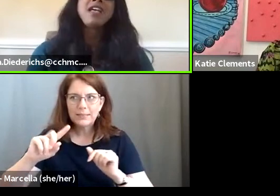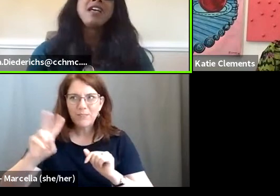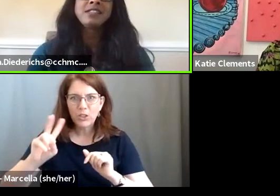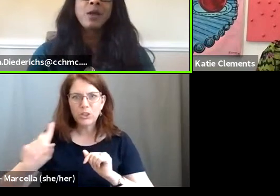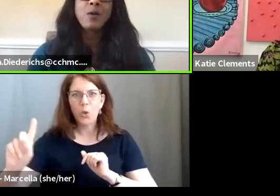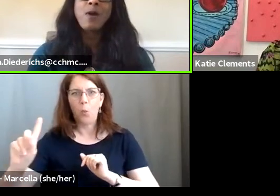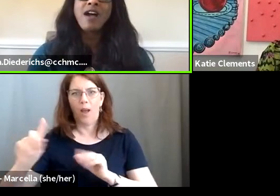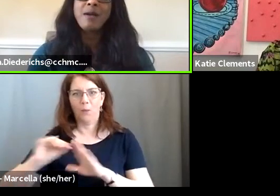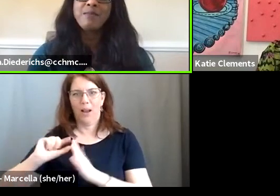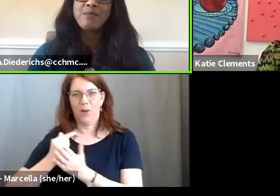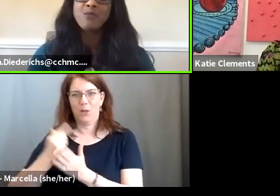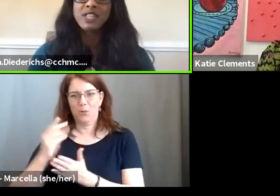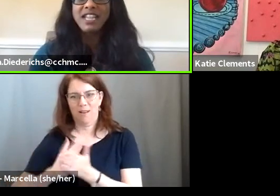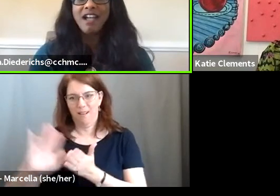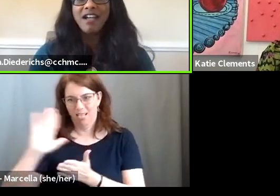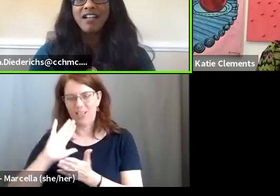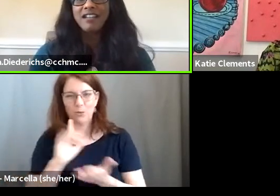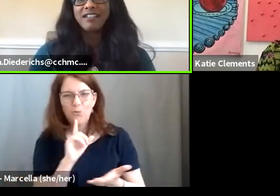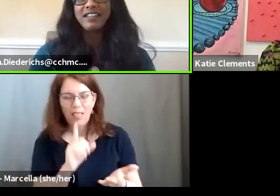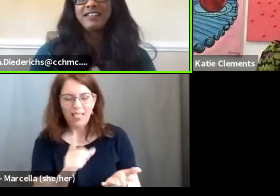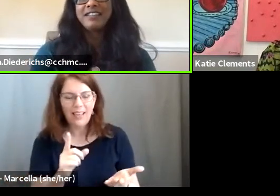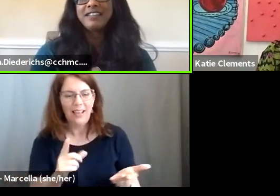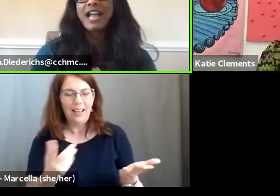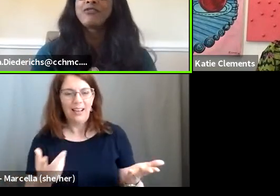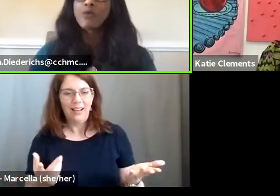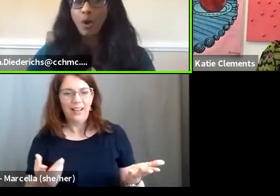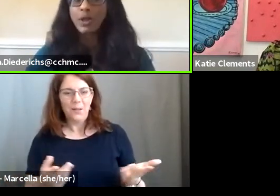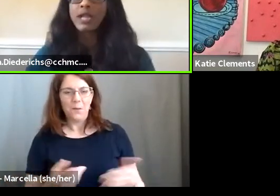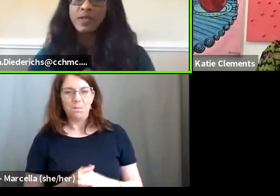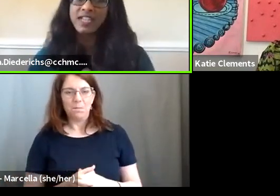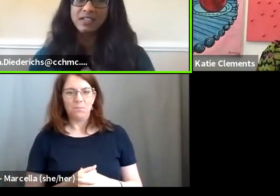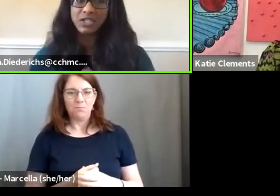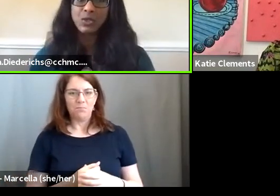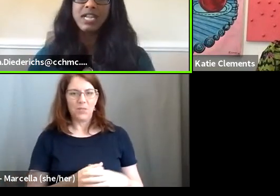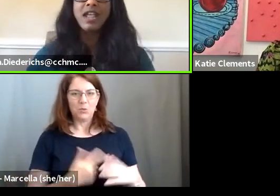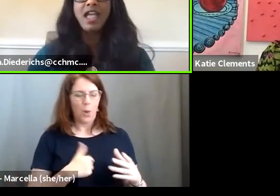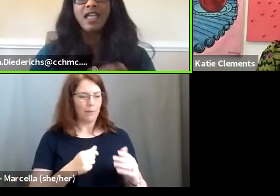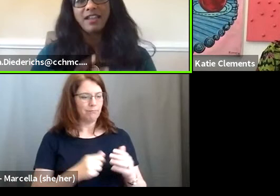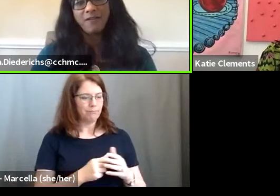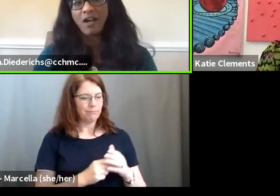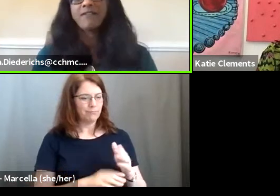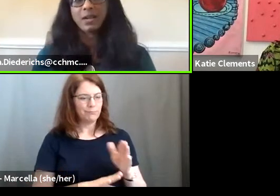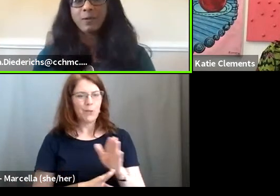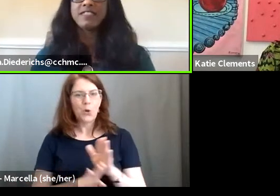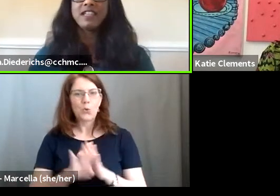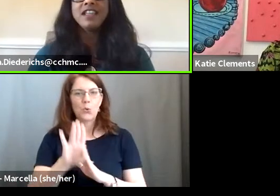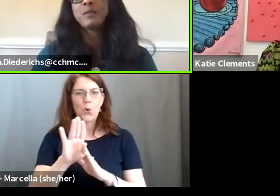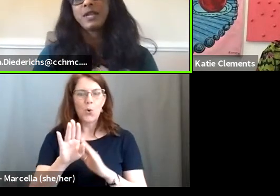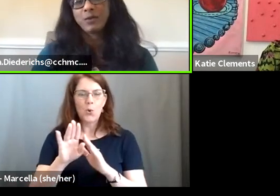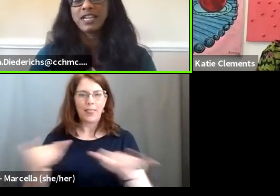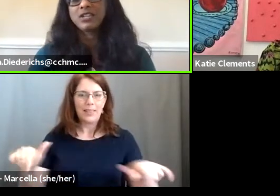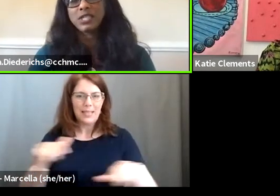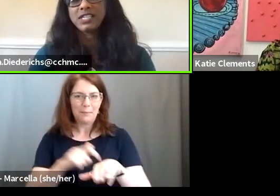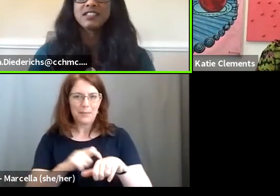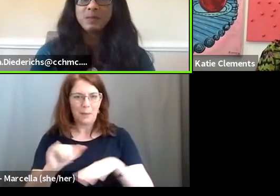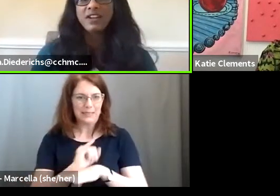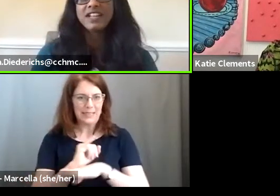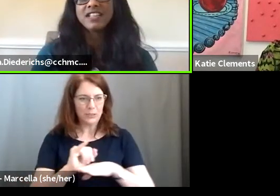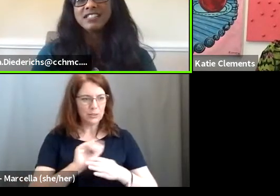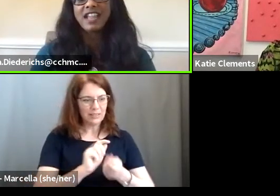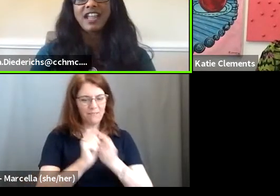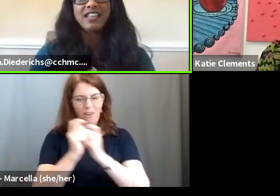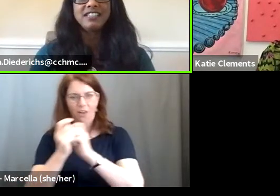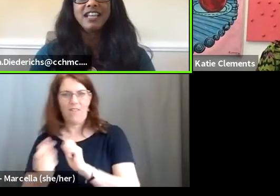So really kind of growing with the industry and evolving with it has been a really interesting